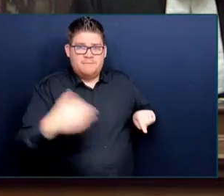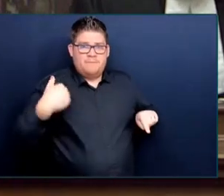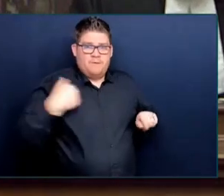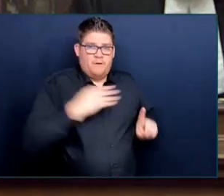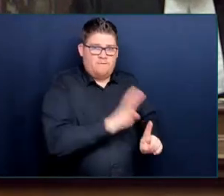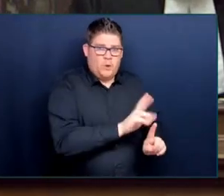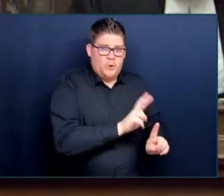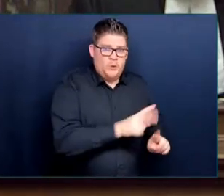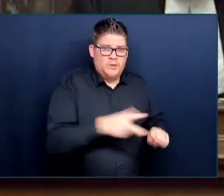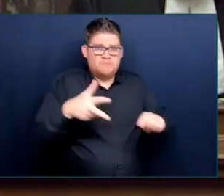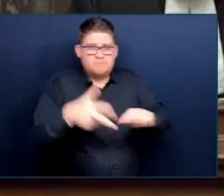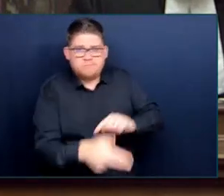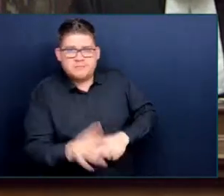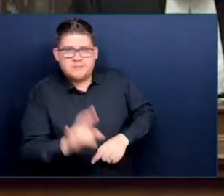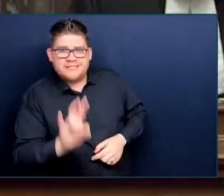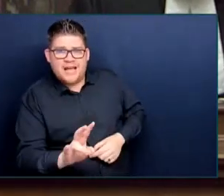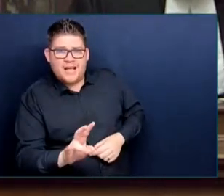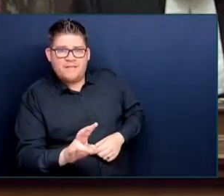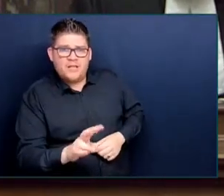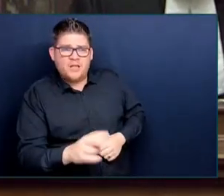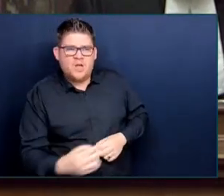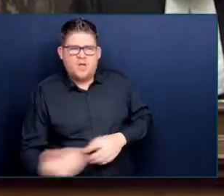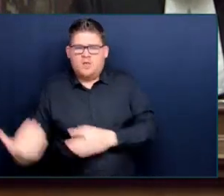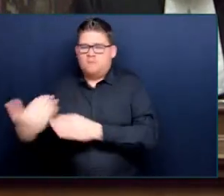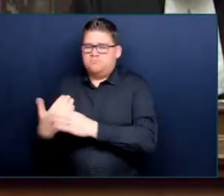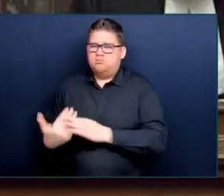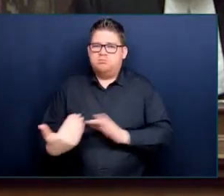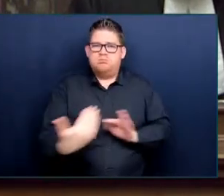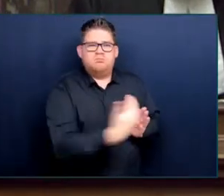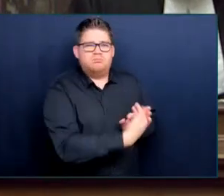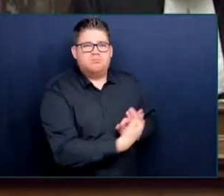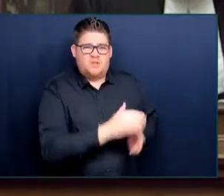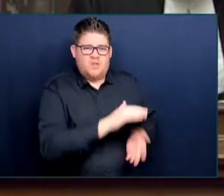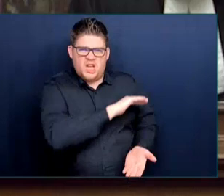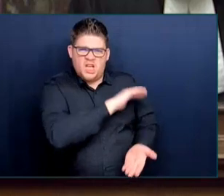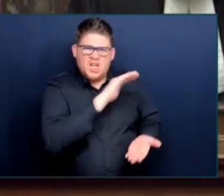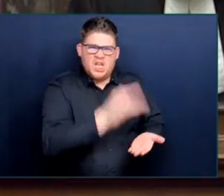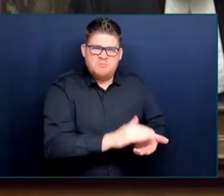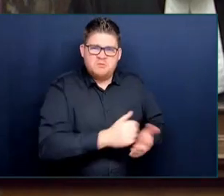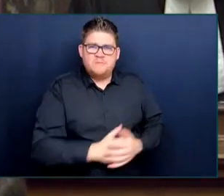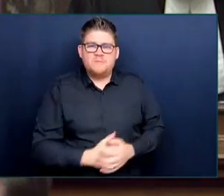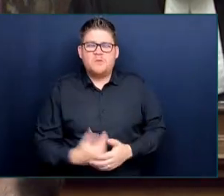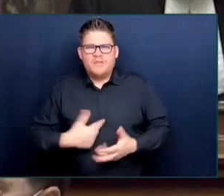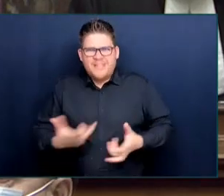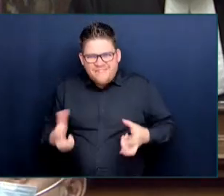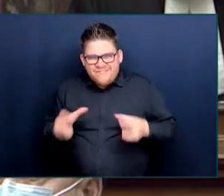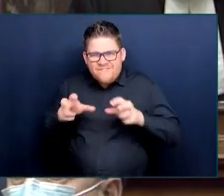investing in services to make it easier for people to access our justice system. And we will continue to do so. Thank you, Mr. Speaker.